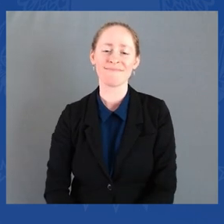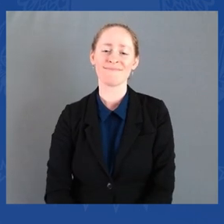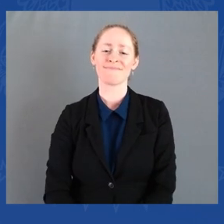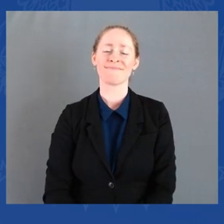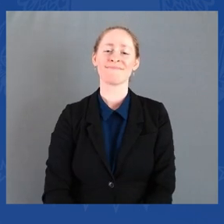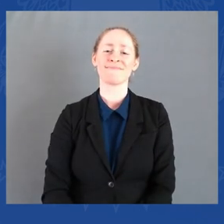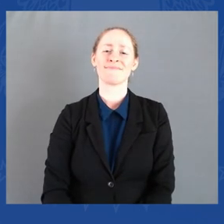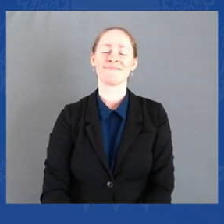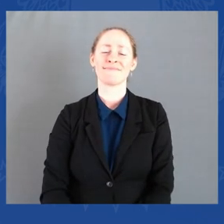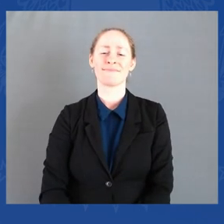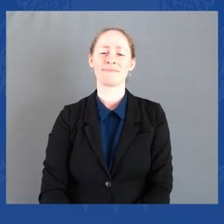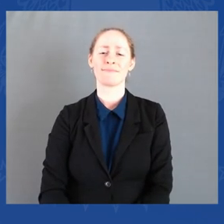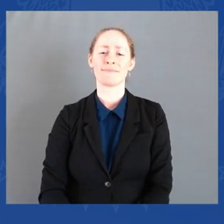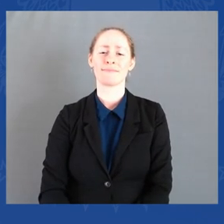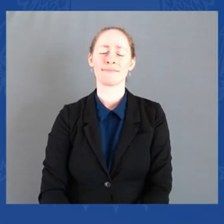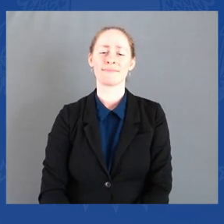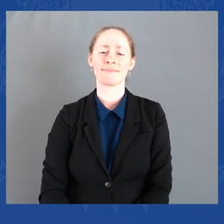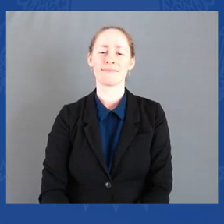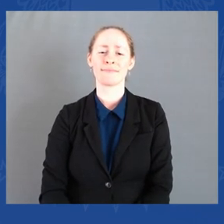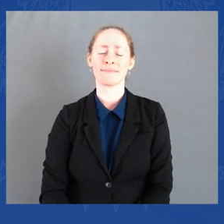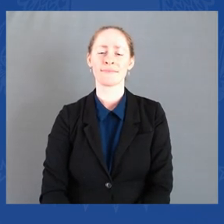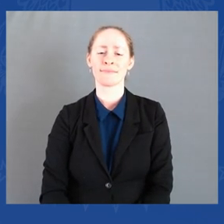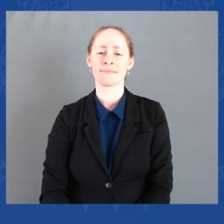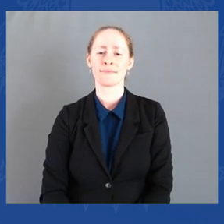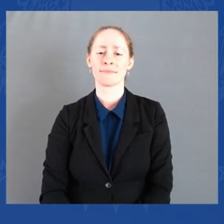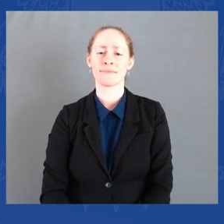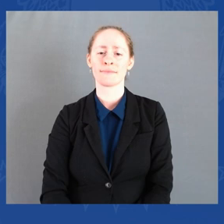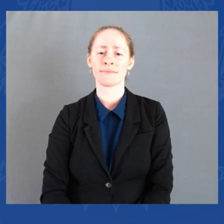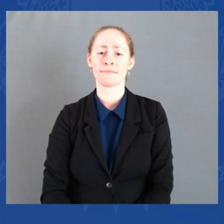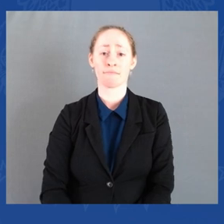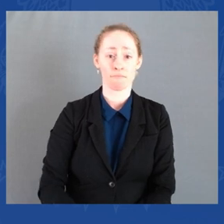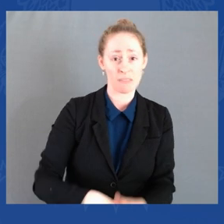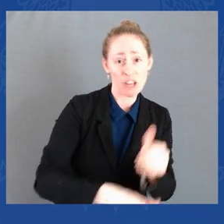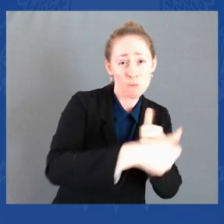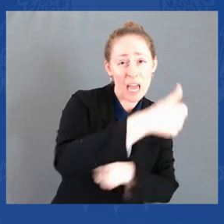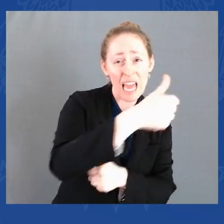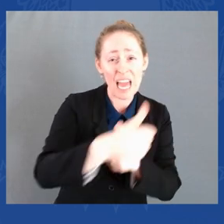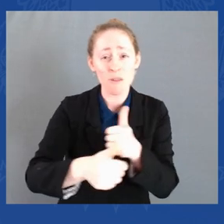beautiful tapestry that is America.